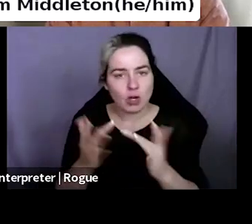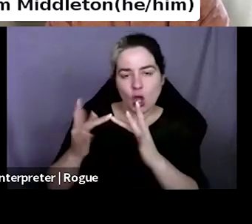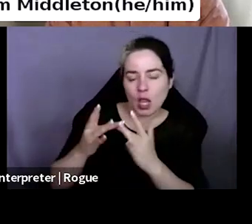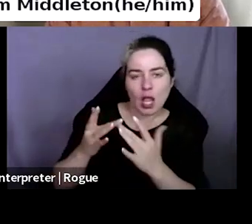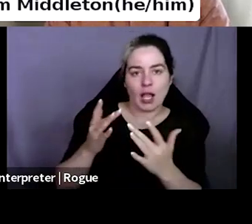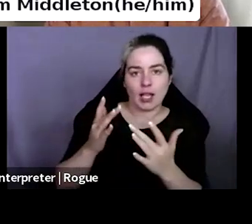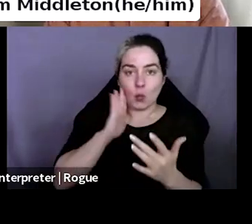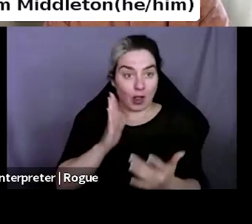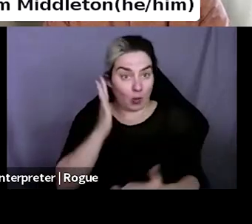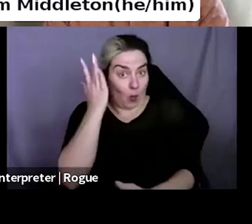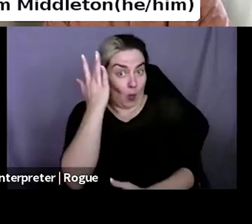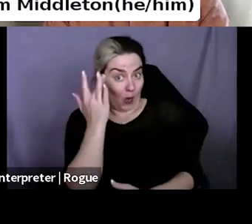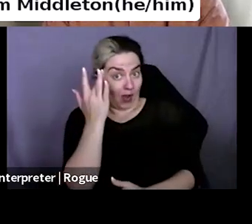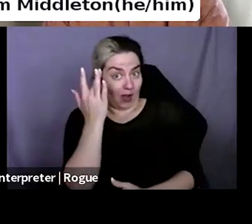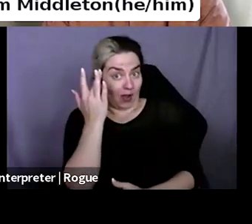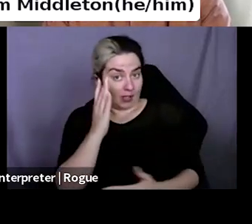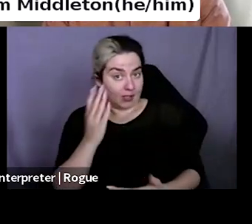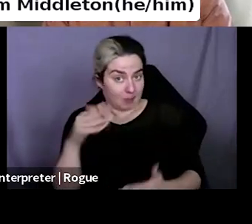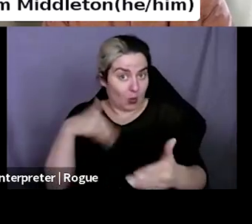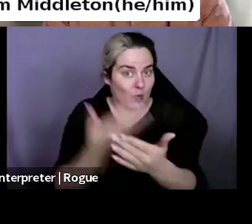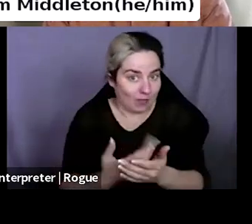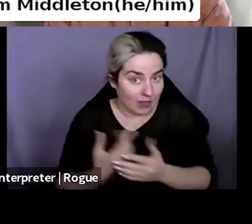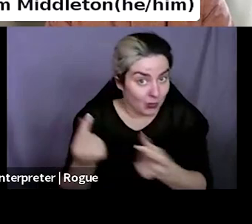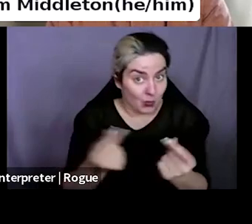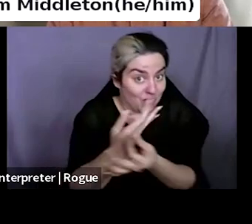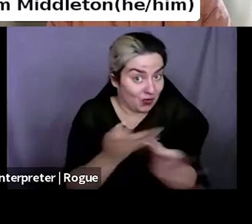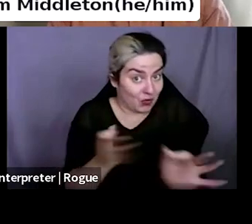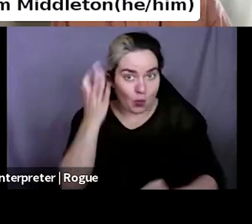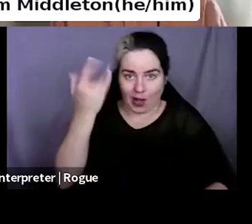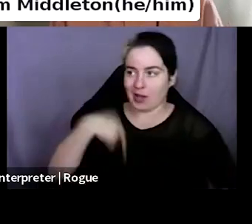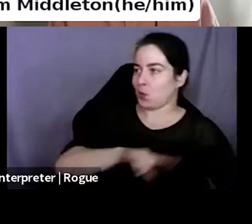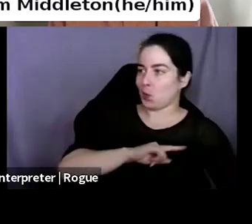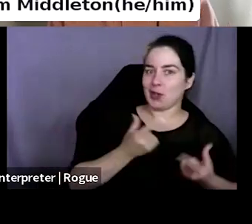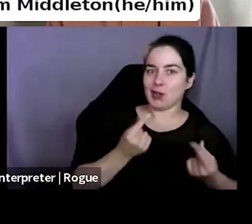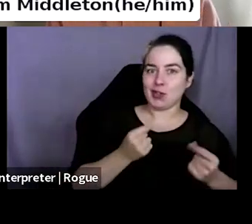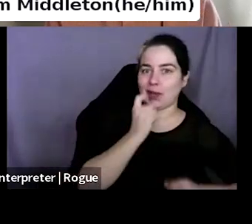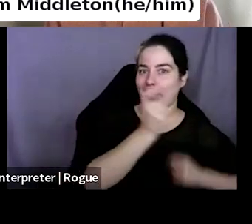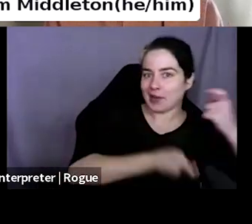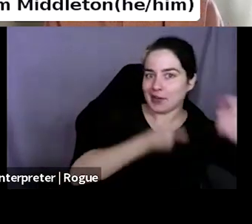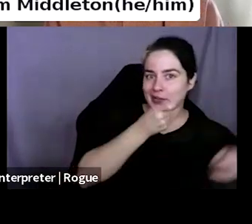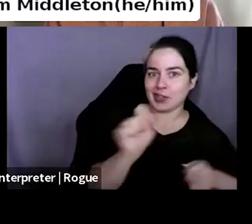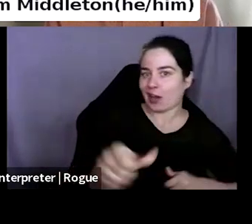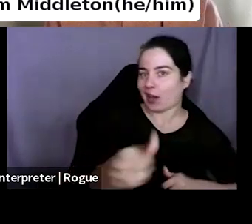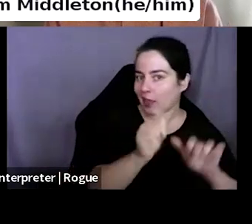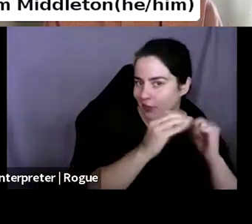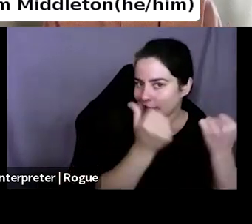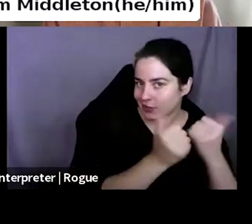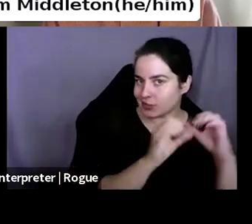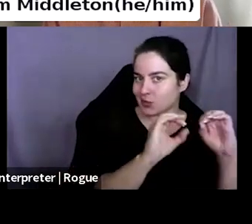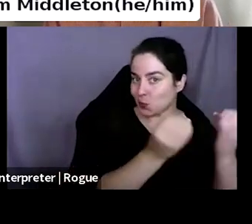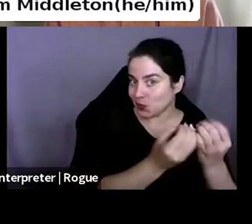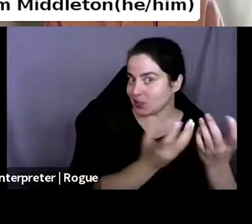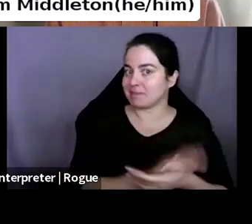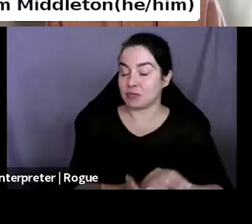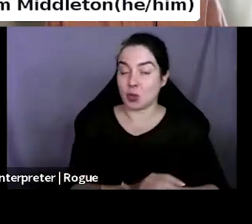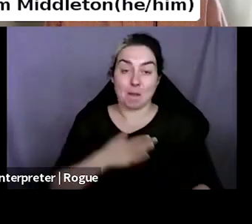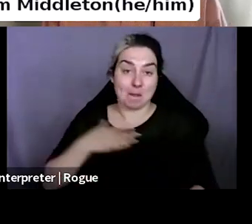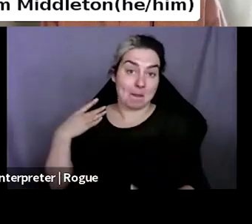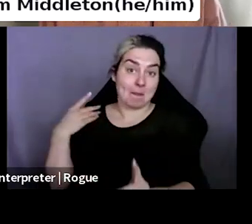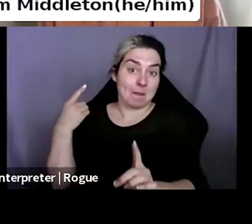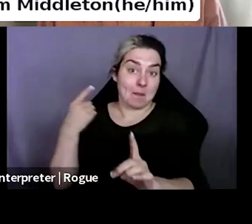So give your money where it counts. Yeah, that's an awesome idea. Um,